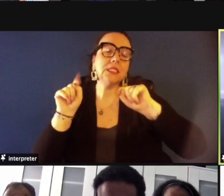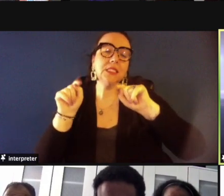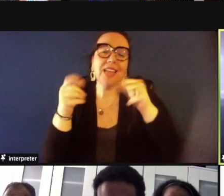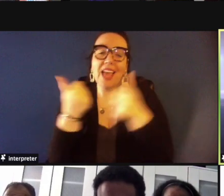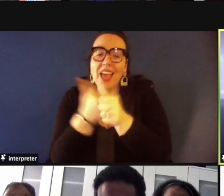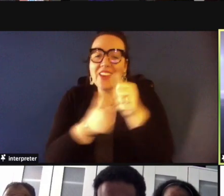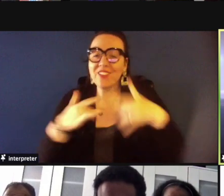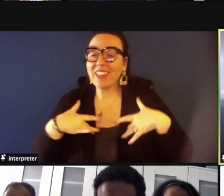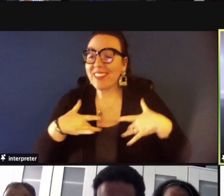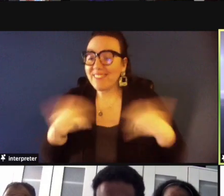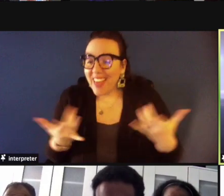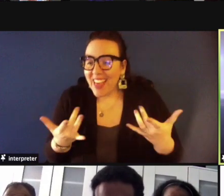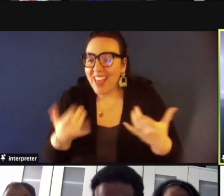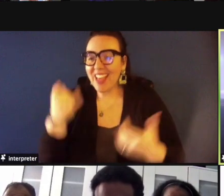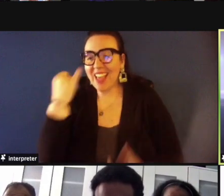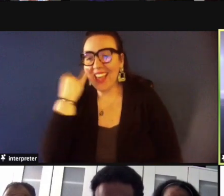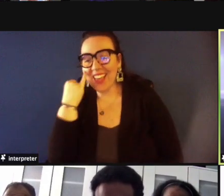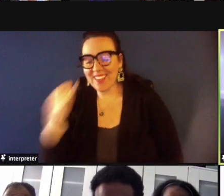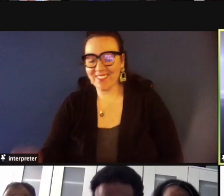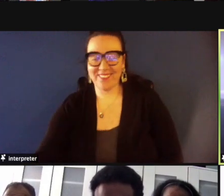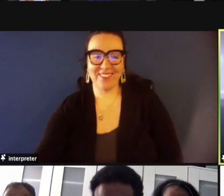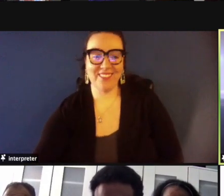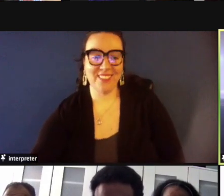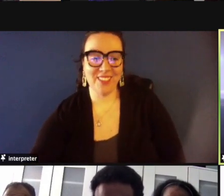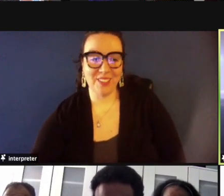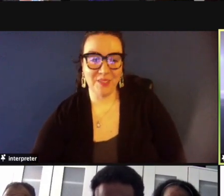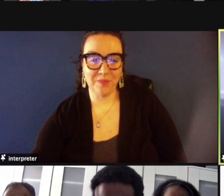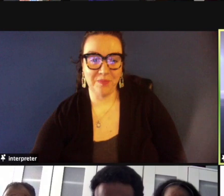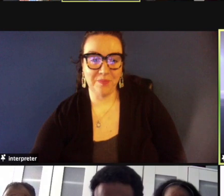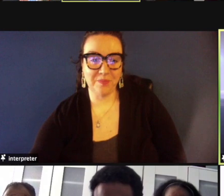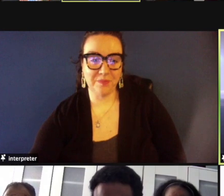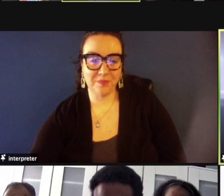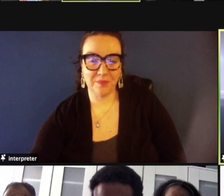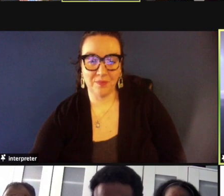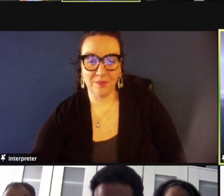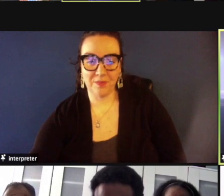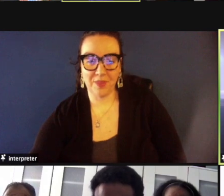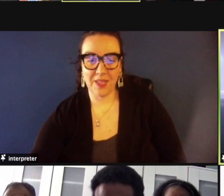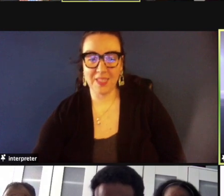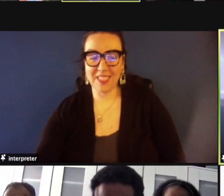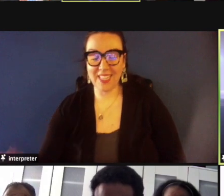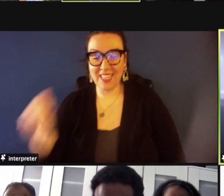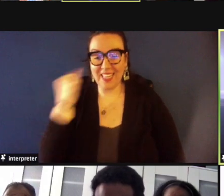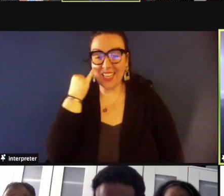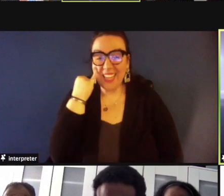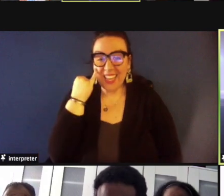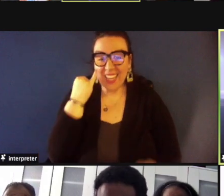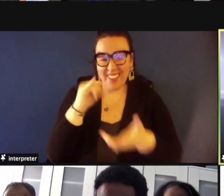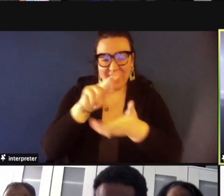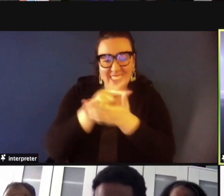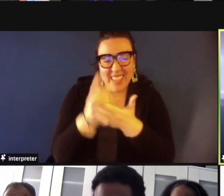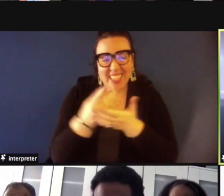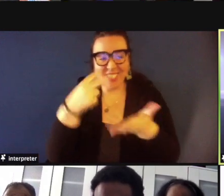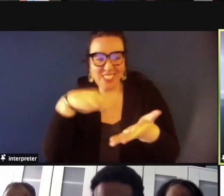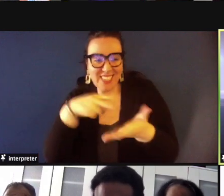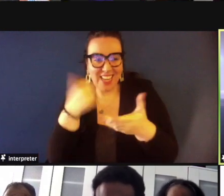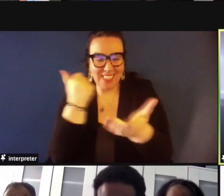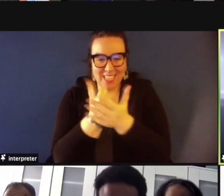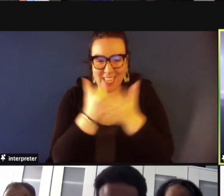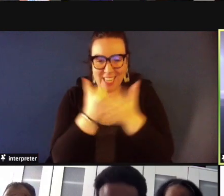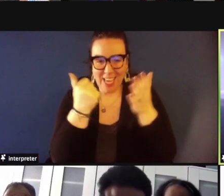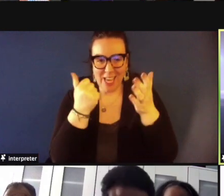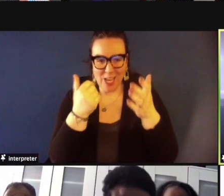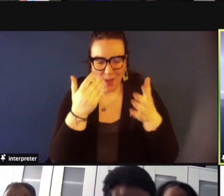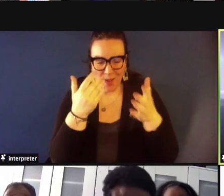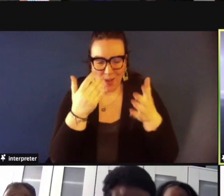it's uh in the kitchen at the dances helping uh prepare food or at the auctions